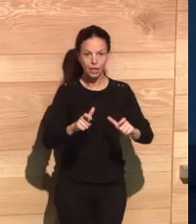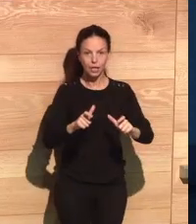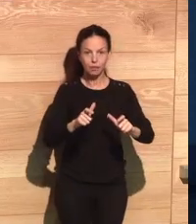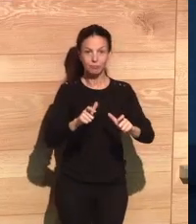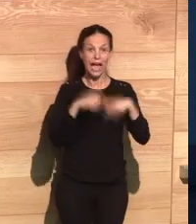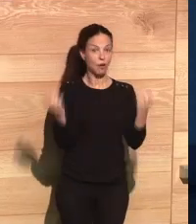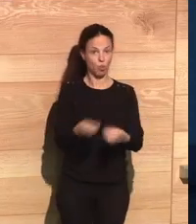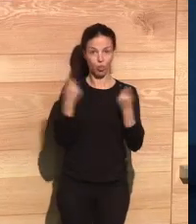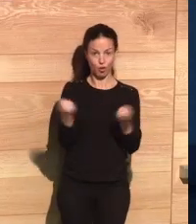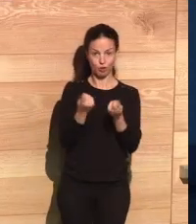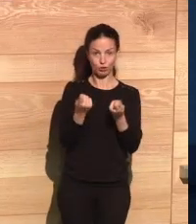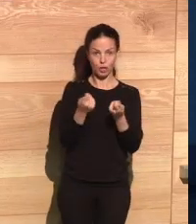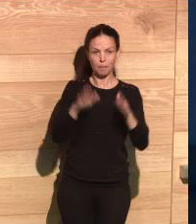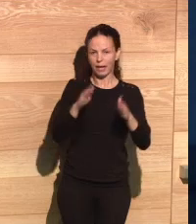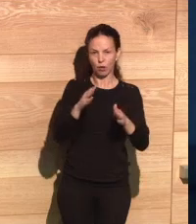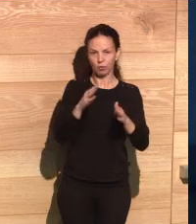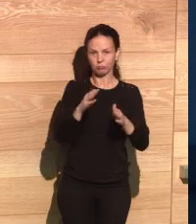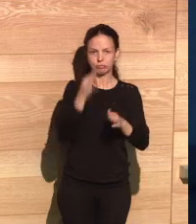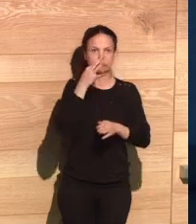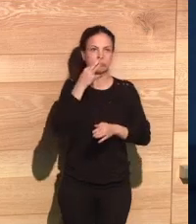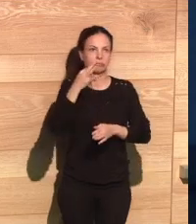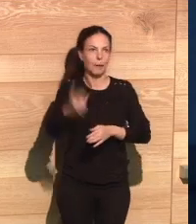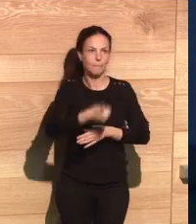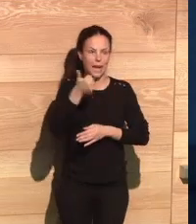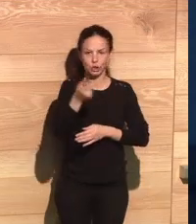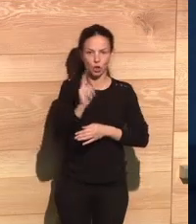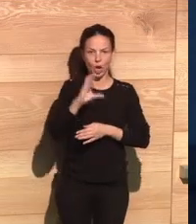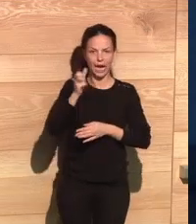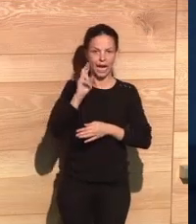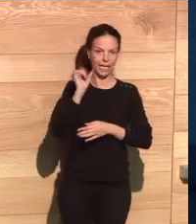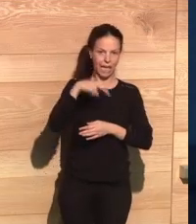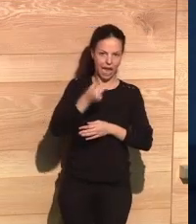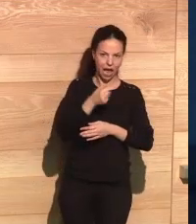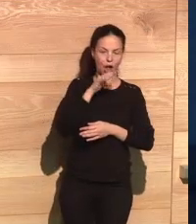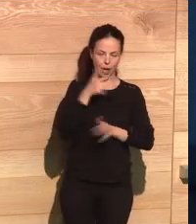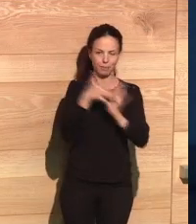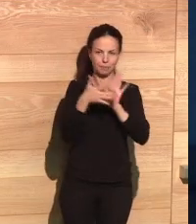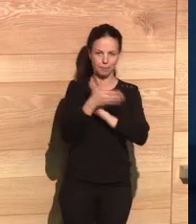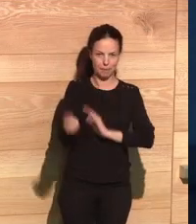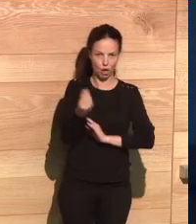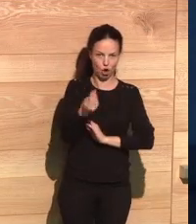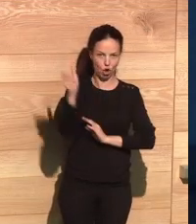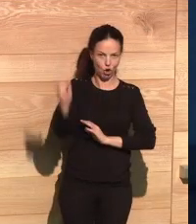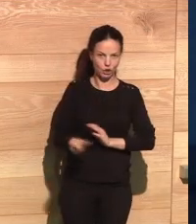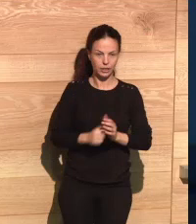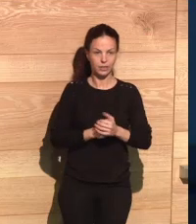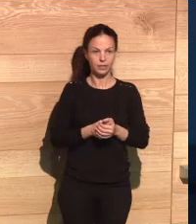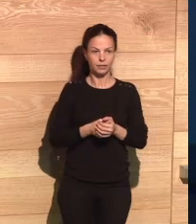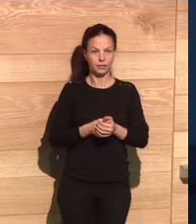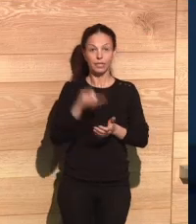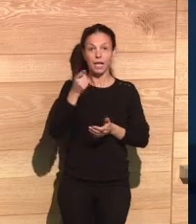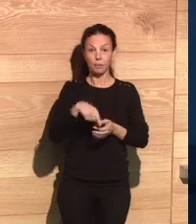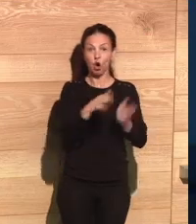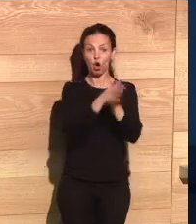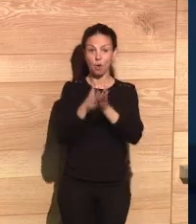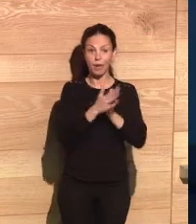Thank you. the data in the context of advertising. But we are lucky enough to have Karina here to tell us